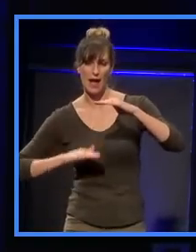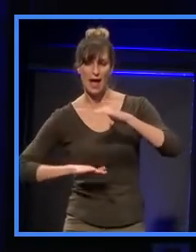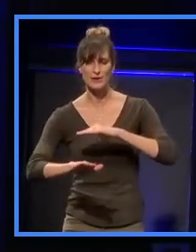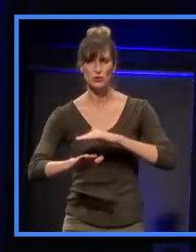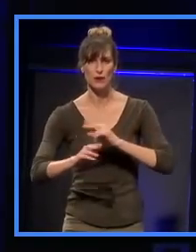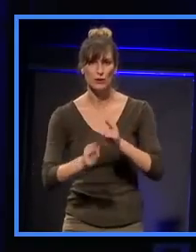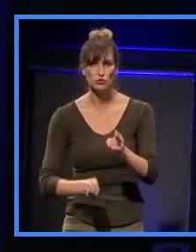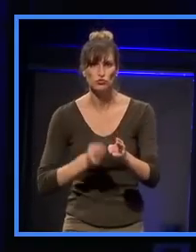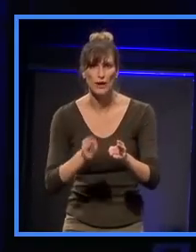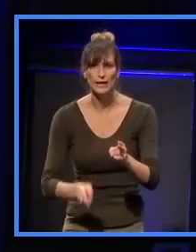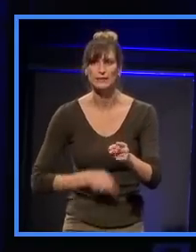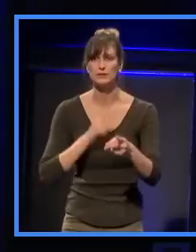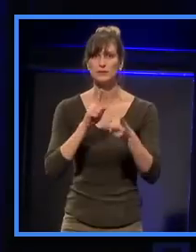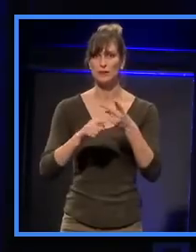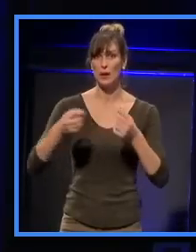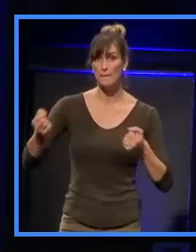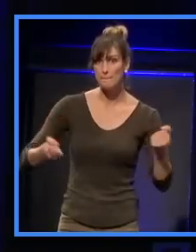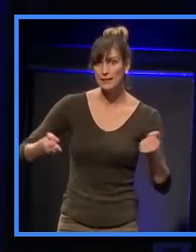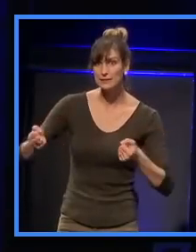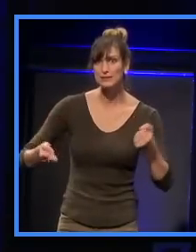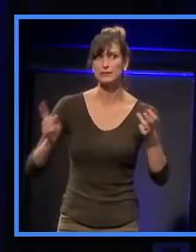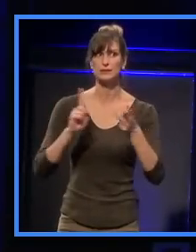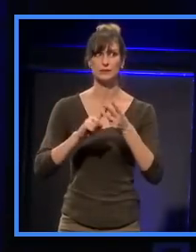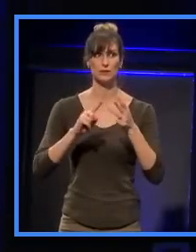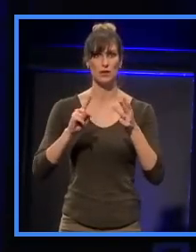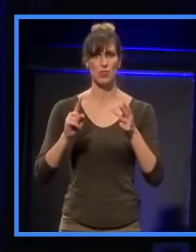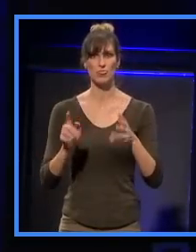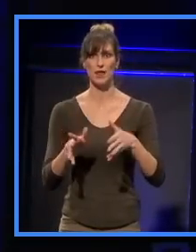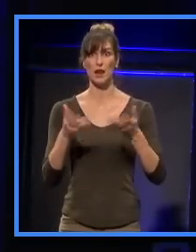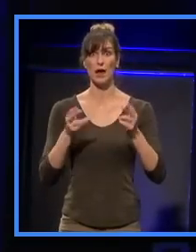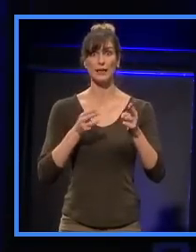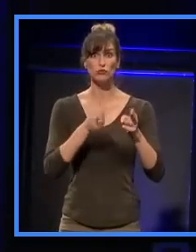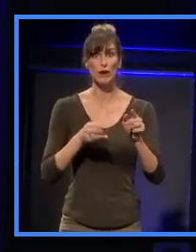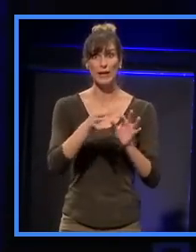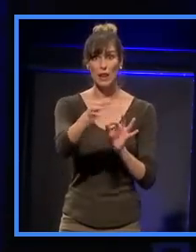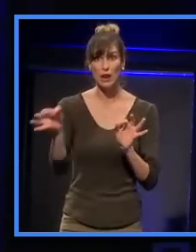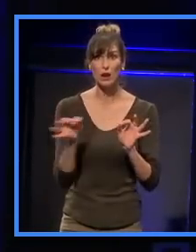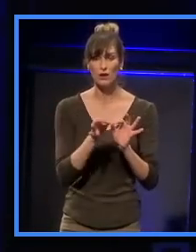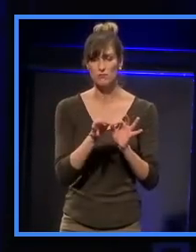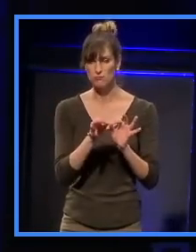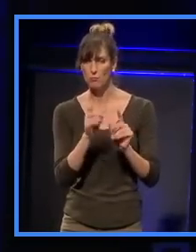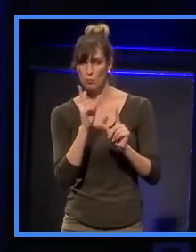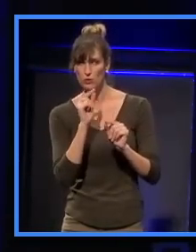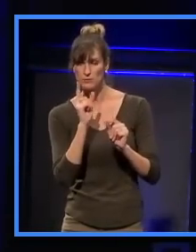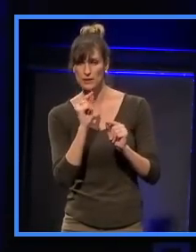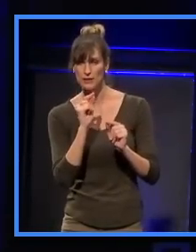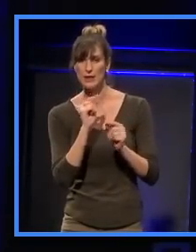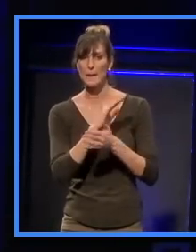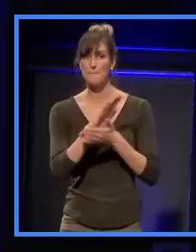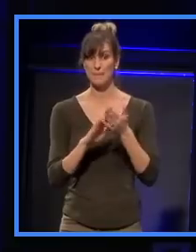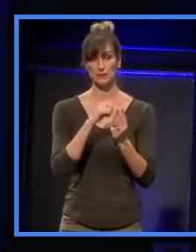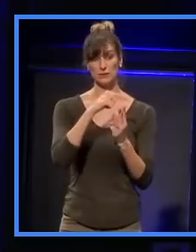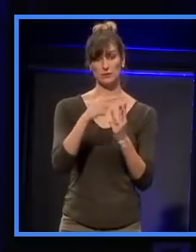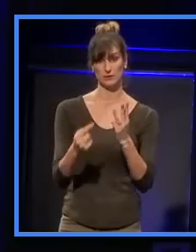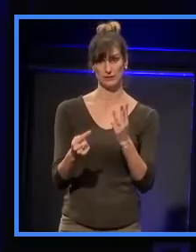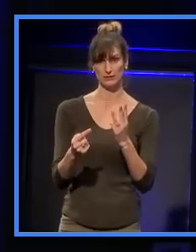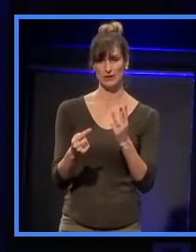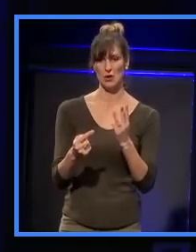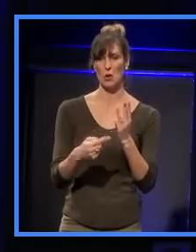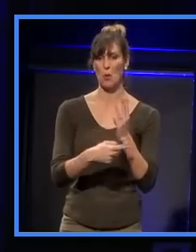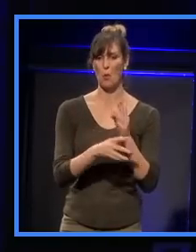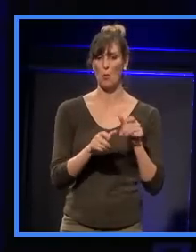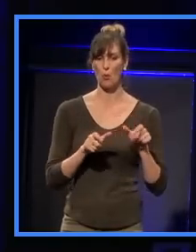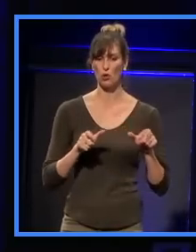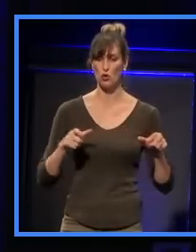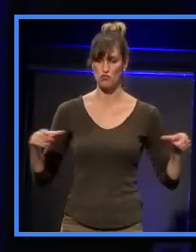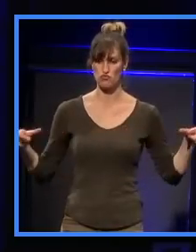heavy rail, the buses, the light rail that we're looking at happening as a possibility, all roads, in a sense, will lead to the